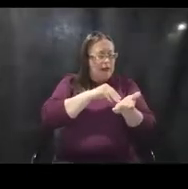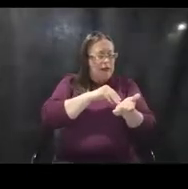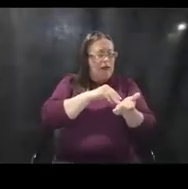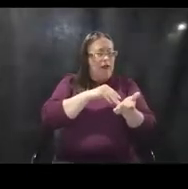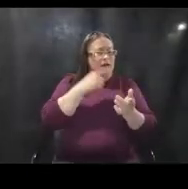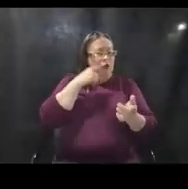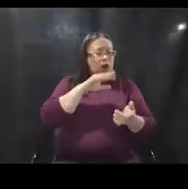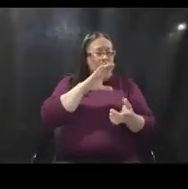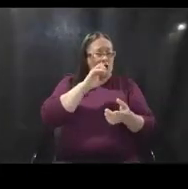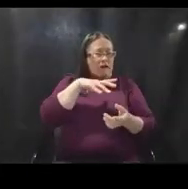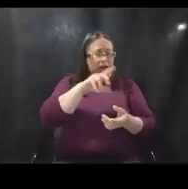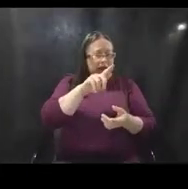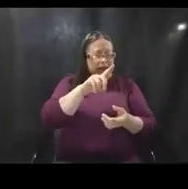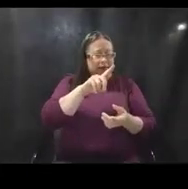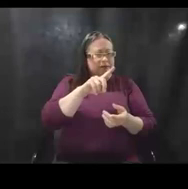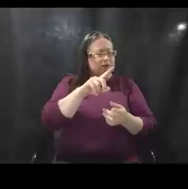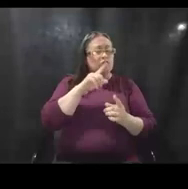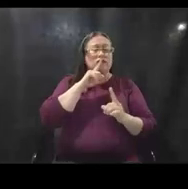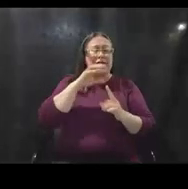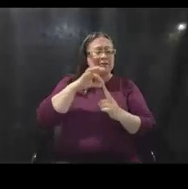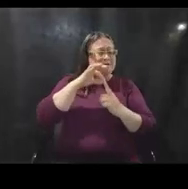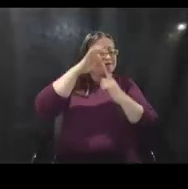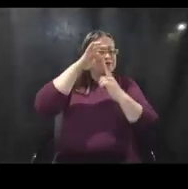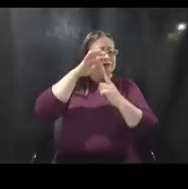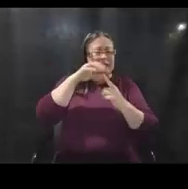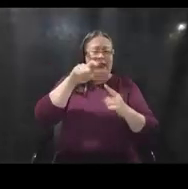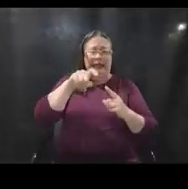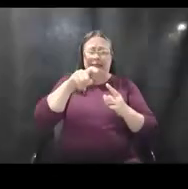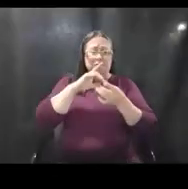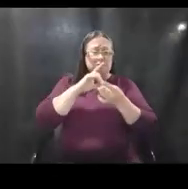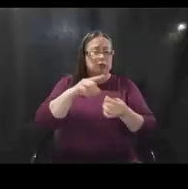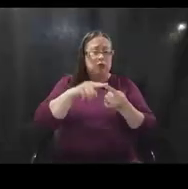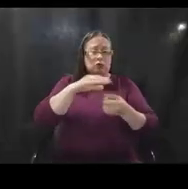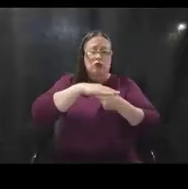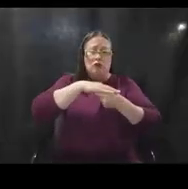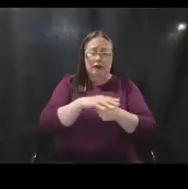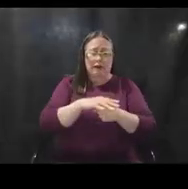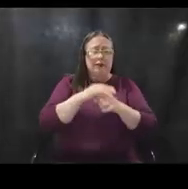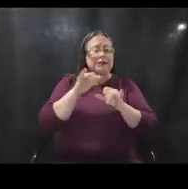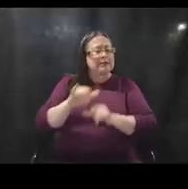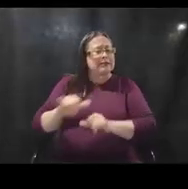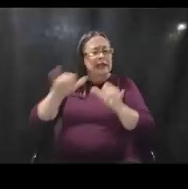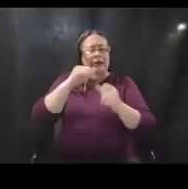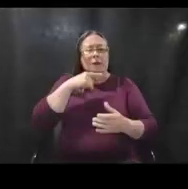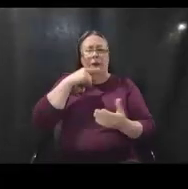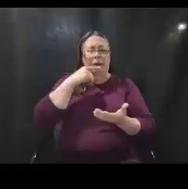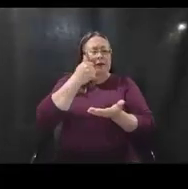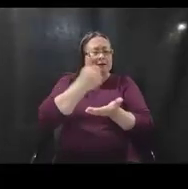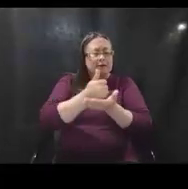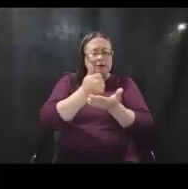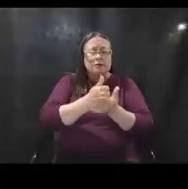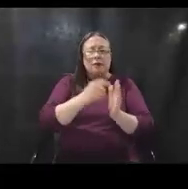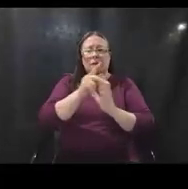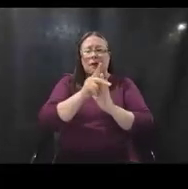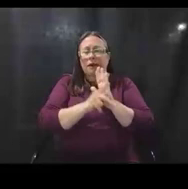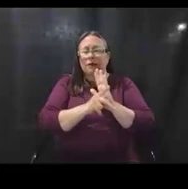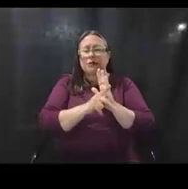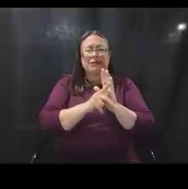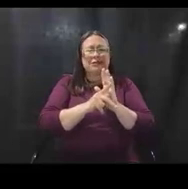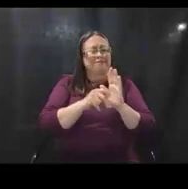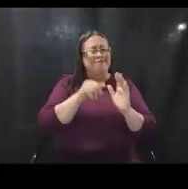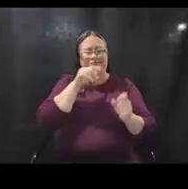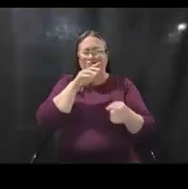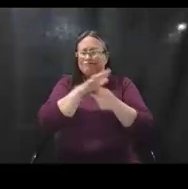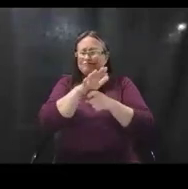again, to address the unique needs of COVID-19, um, that our standard public assistance policies, um, were, uh, not